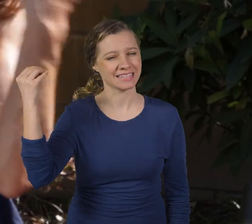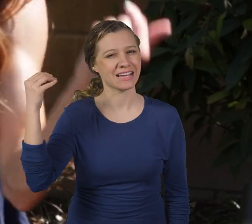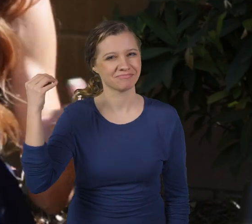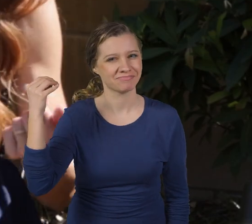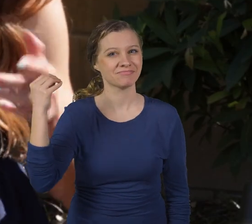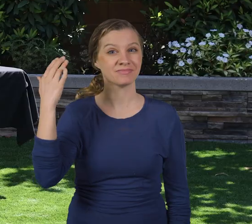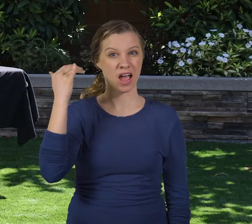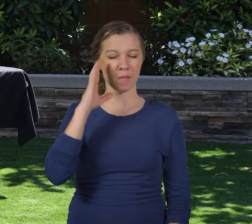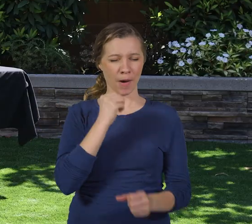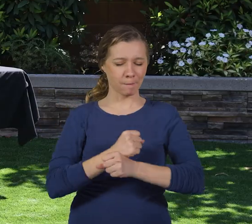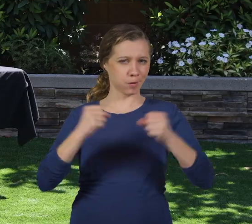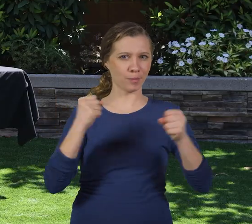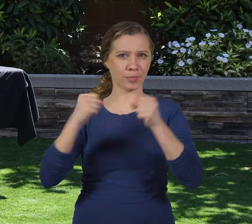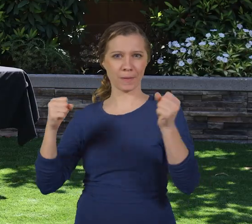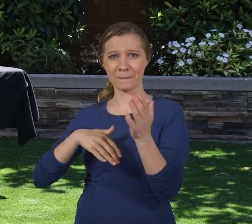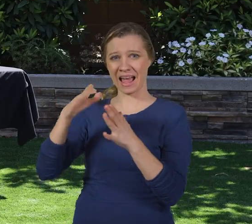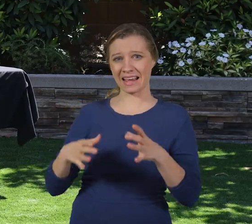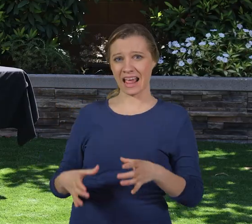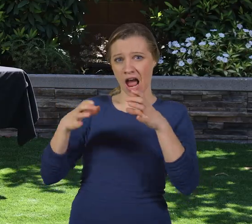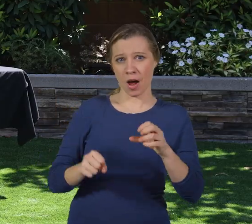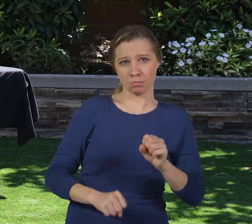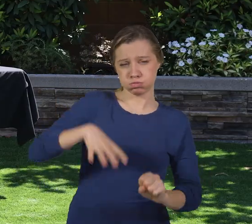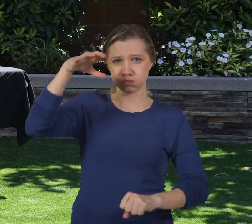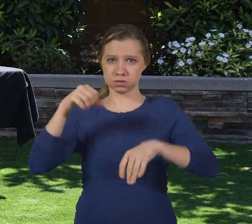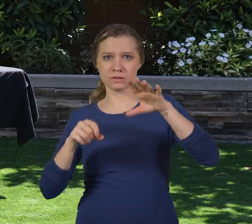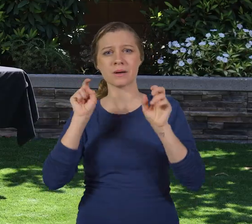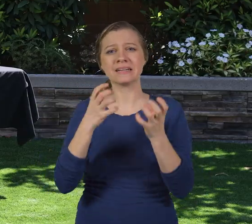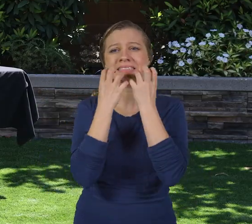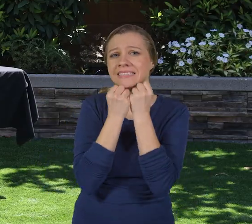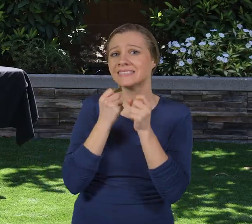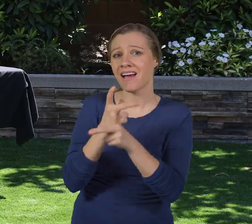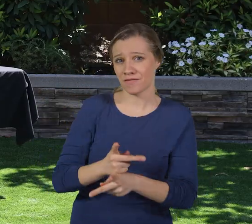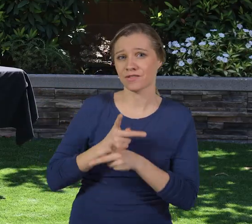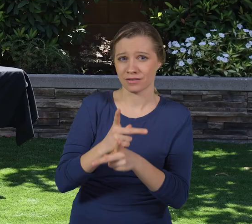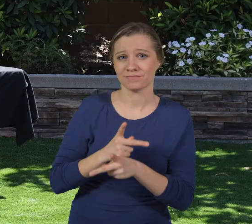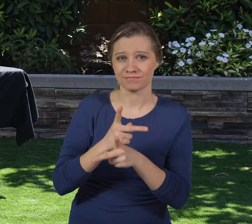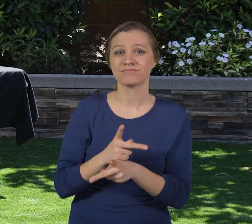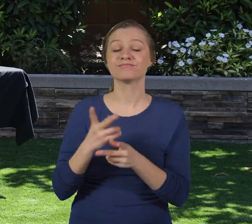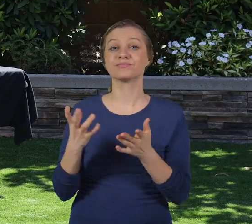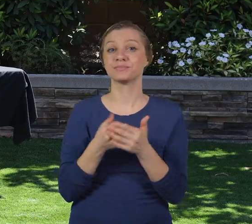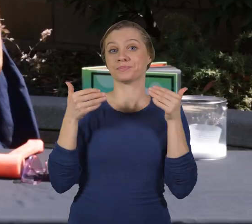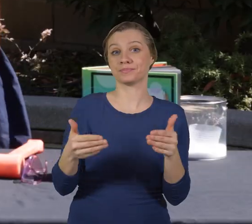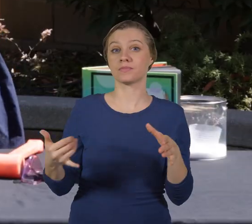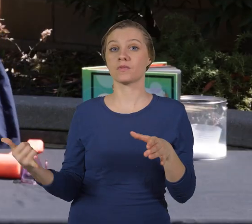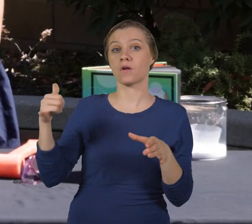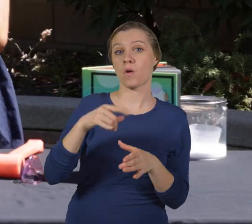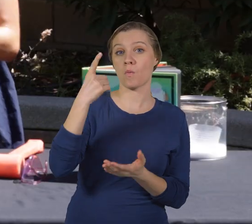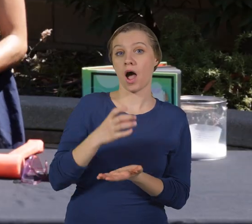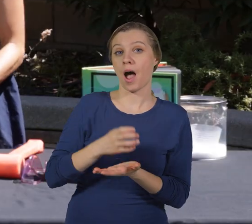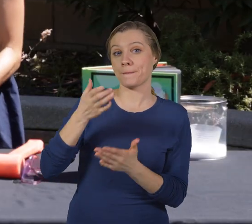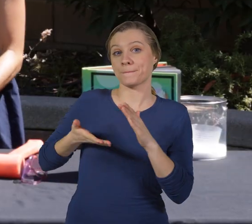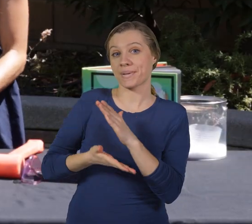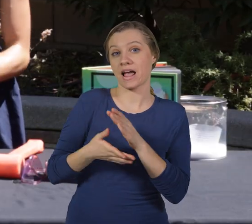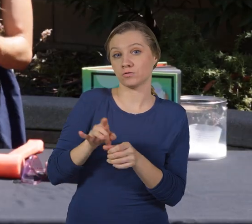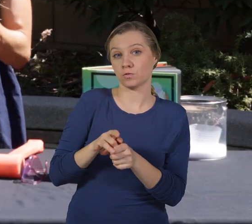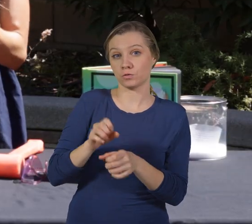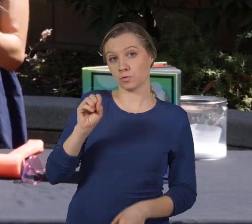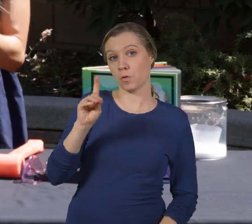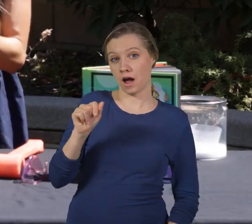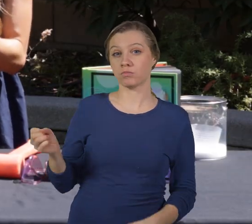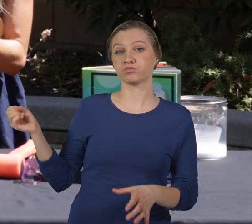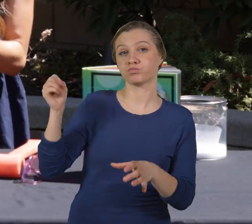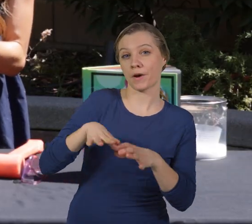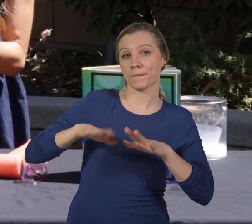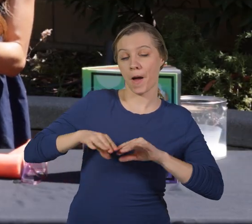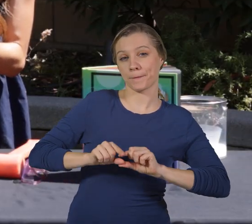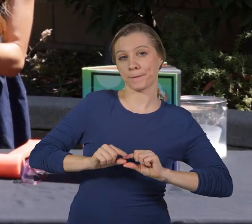let's do this one outside. And because we are dealing with exploding paint cans, we need to exercise caution here. Go ahead and put one cup of baking